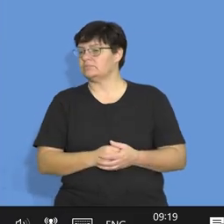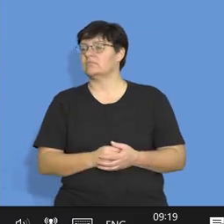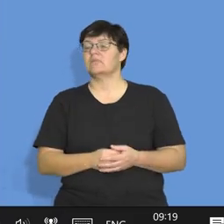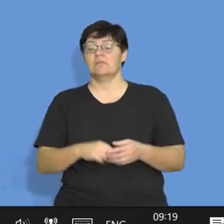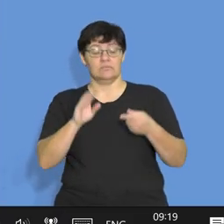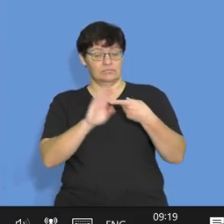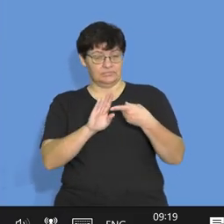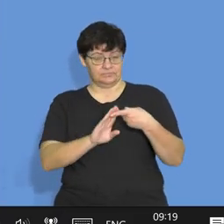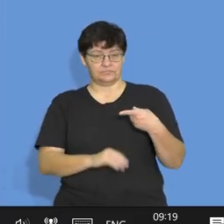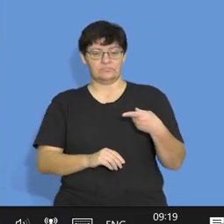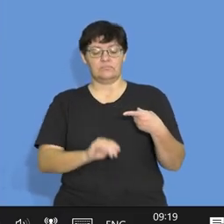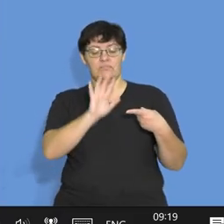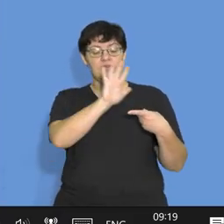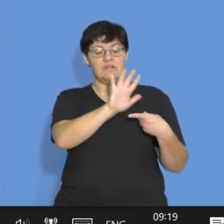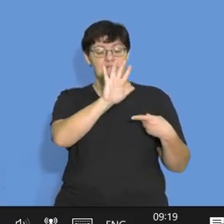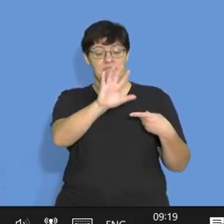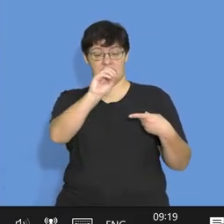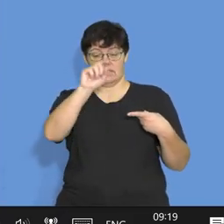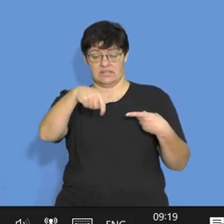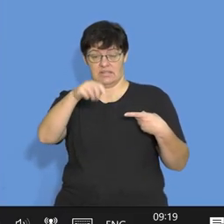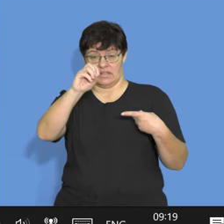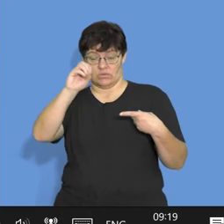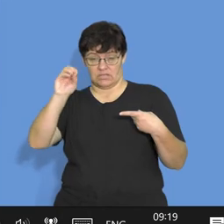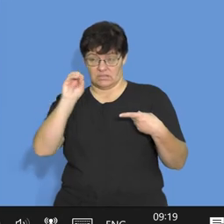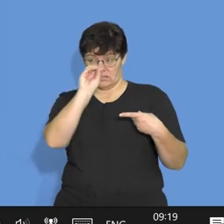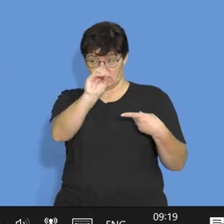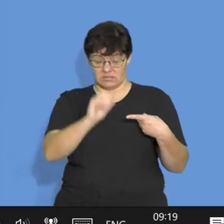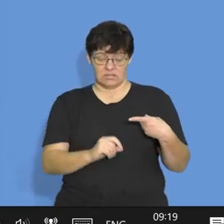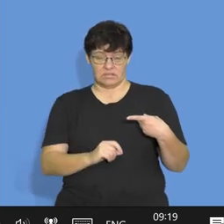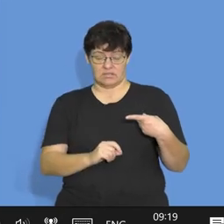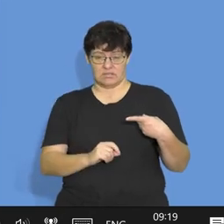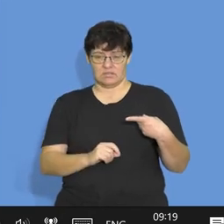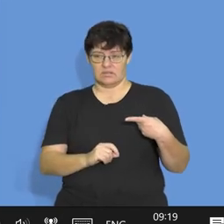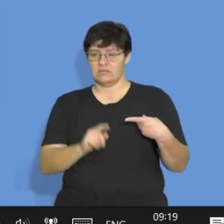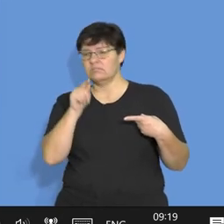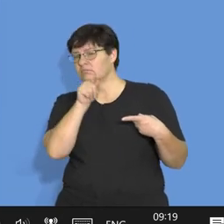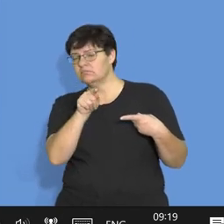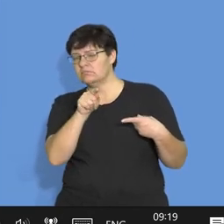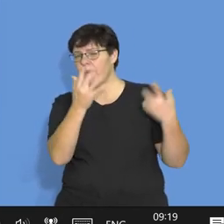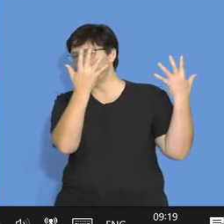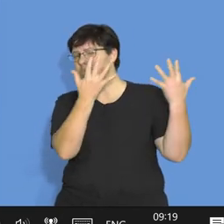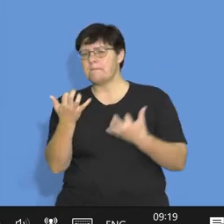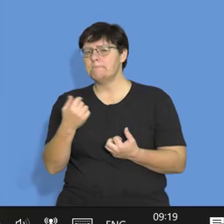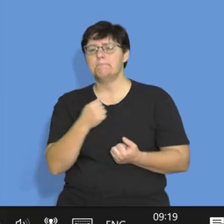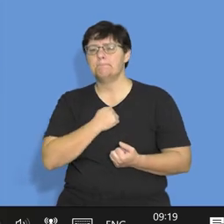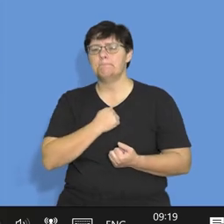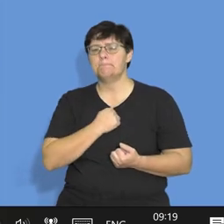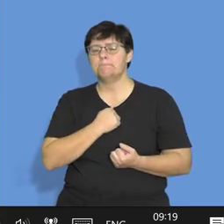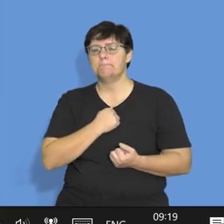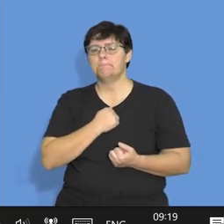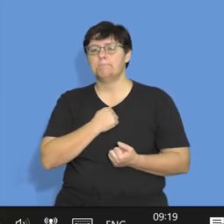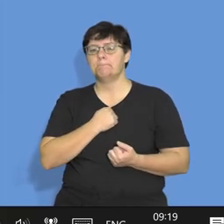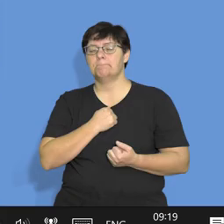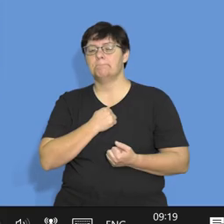one, $550,000 is a figure that we are working with. Work out your credit